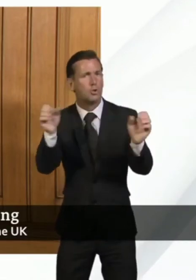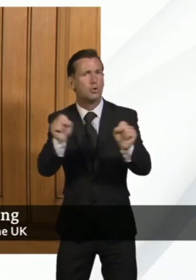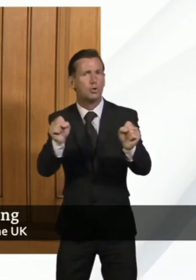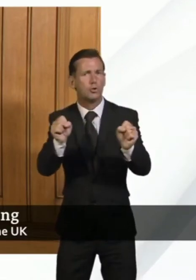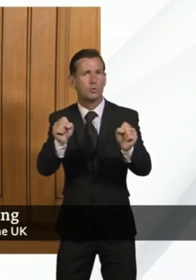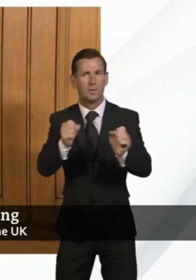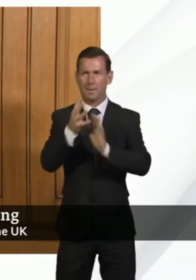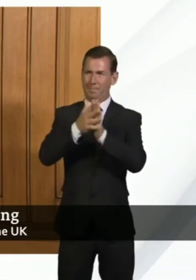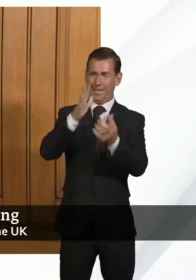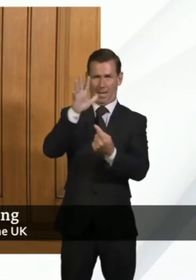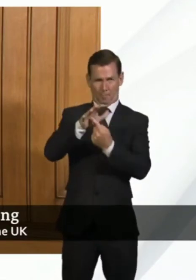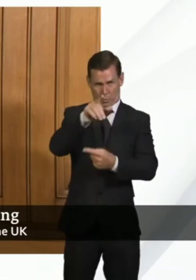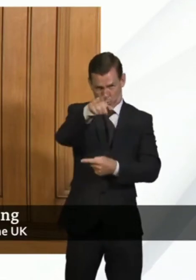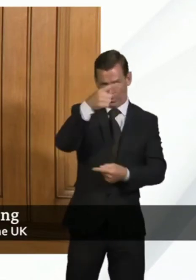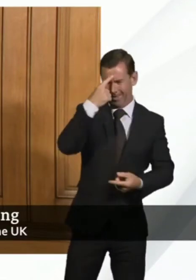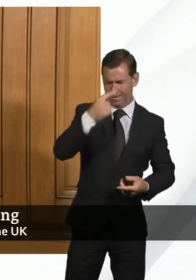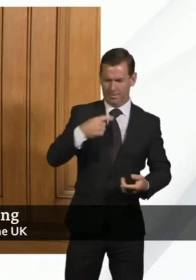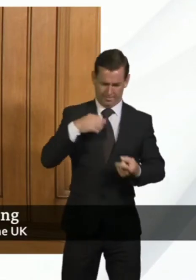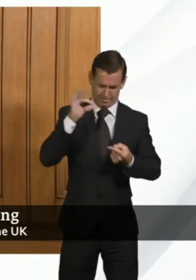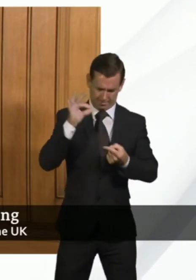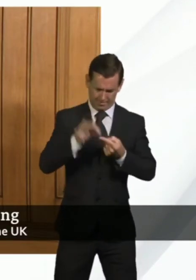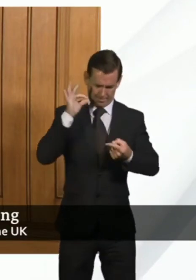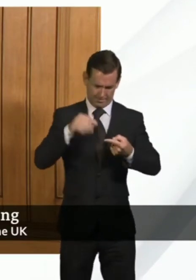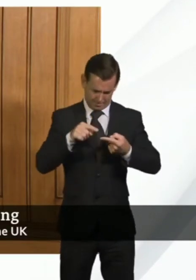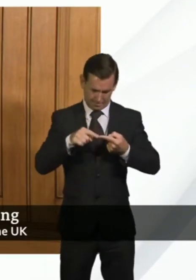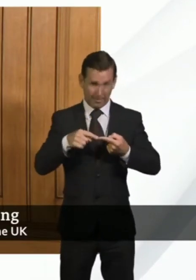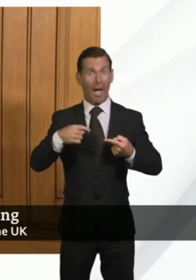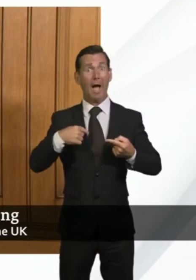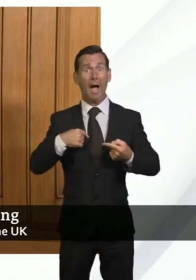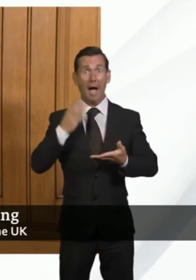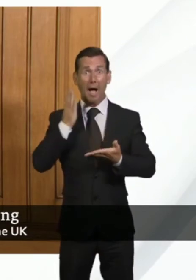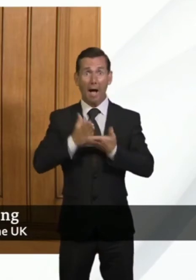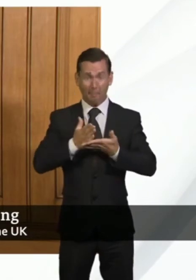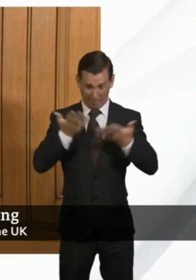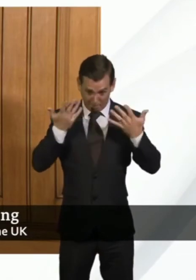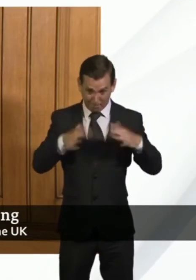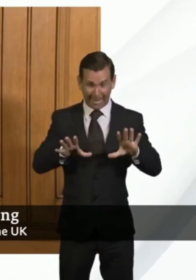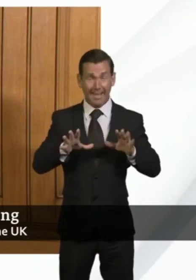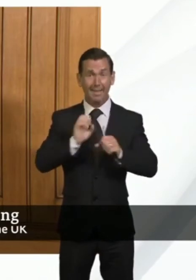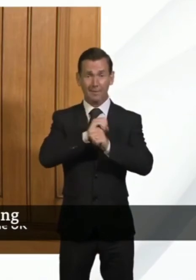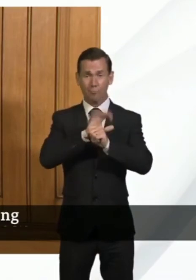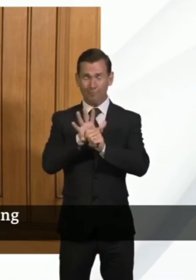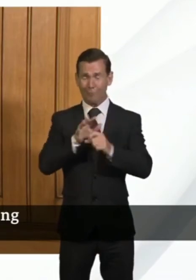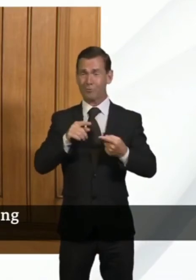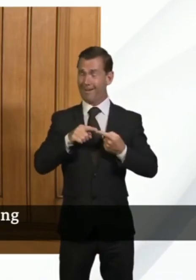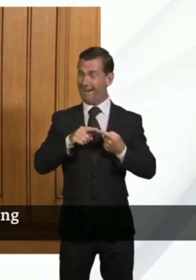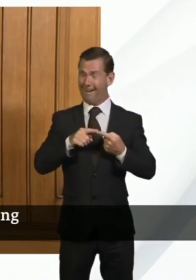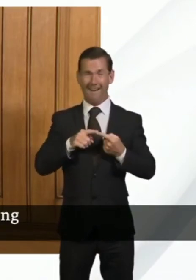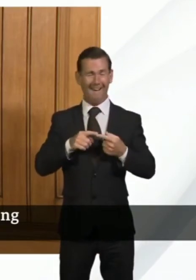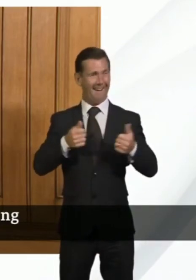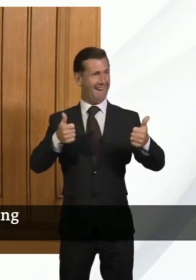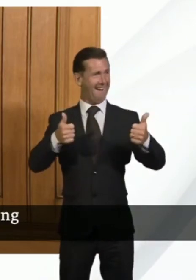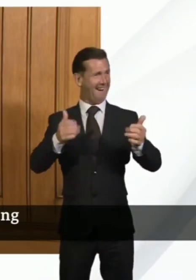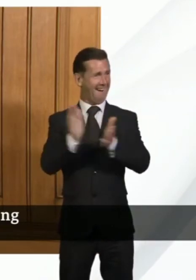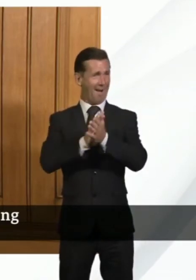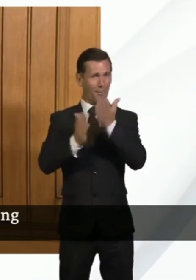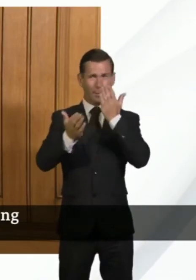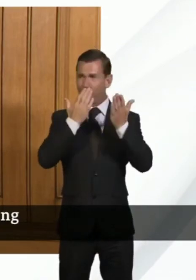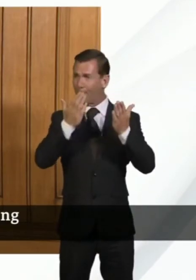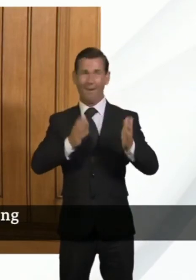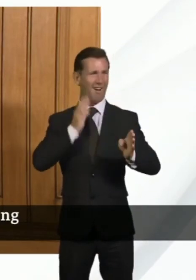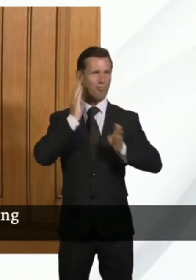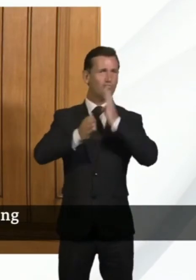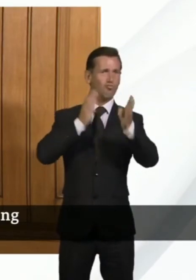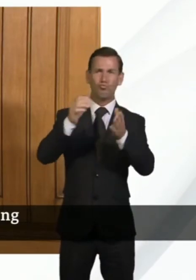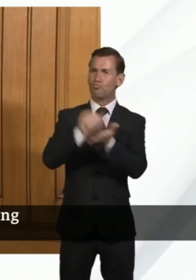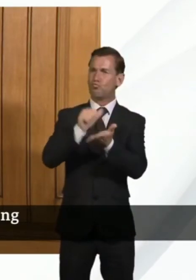because you test positive for the antibody that it necessarily means that you can do something different in terms of